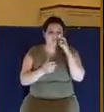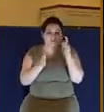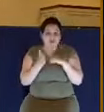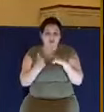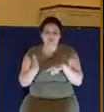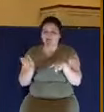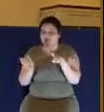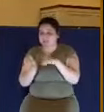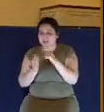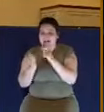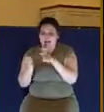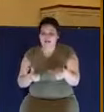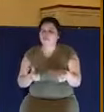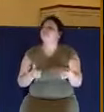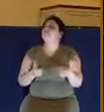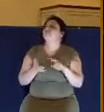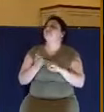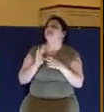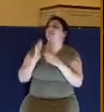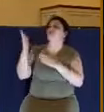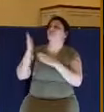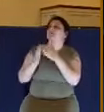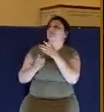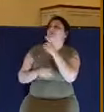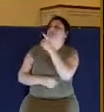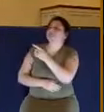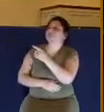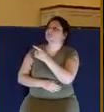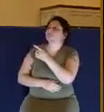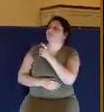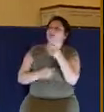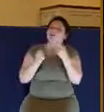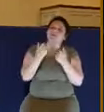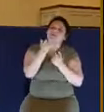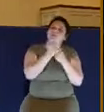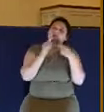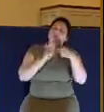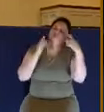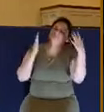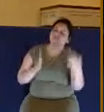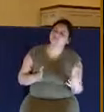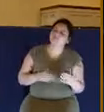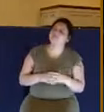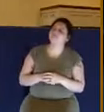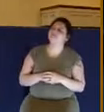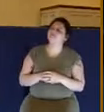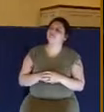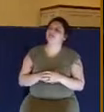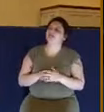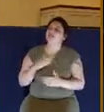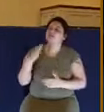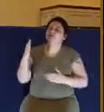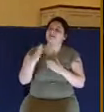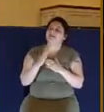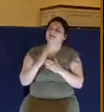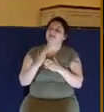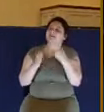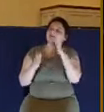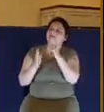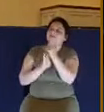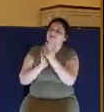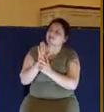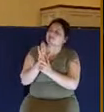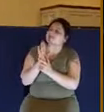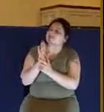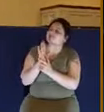we side with the enemies of God, and we stand against your law, the law of love, the royal law,